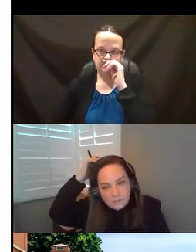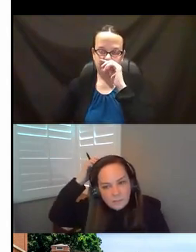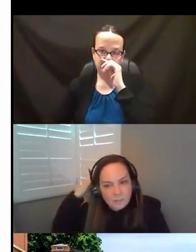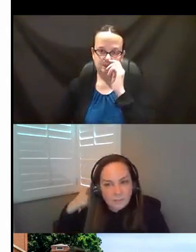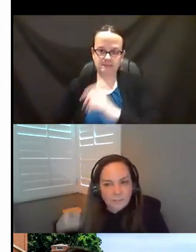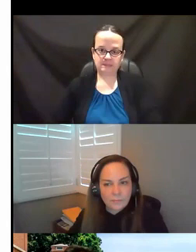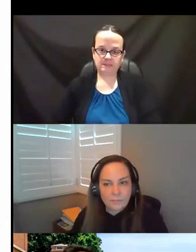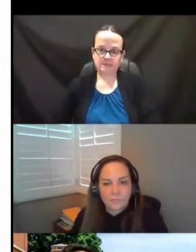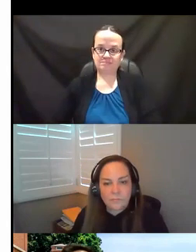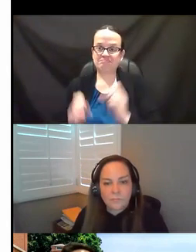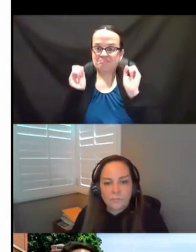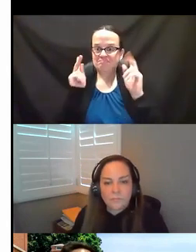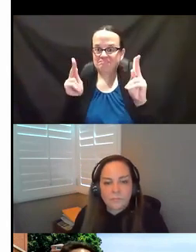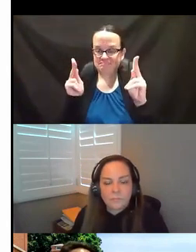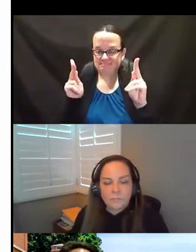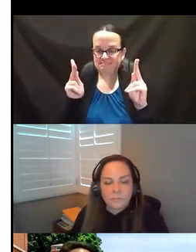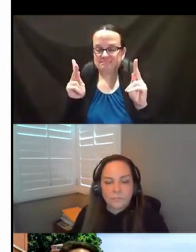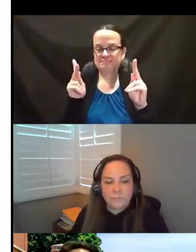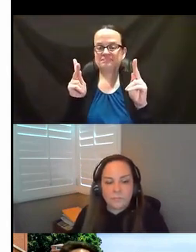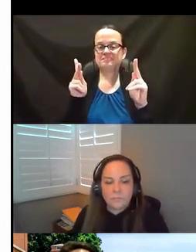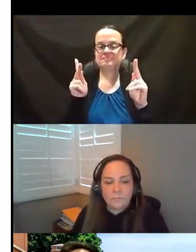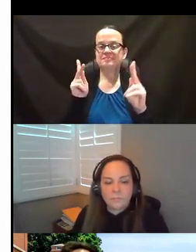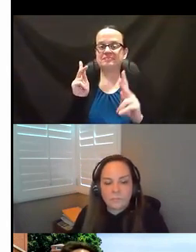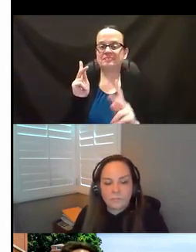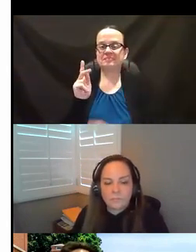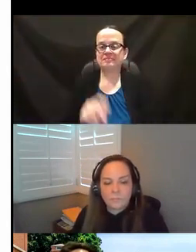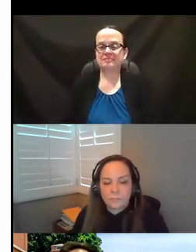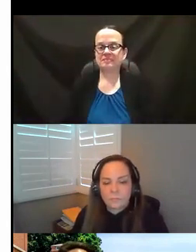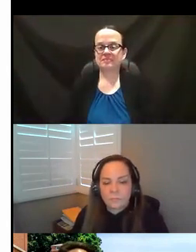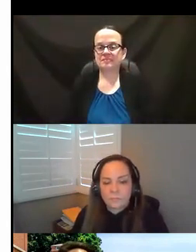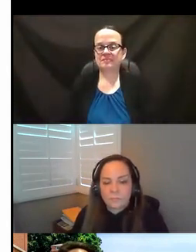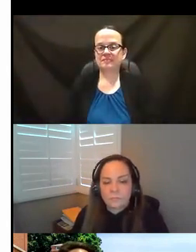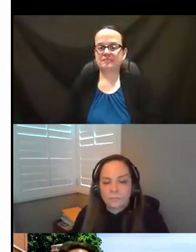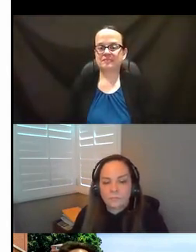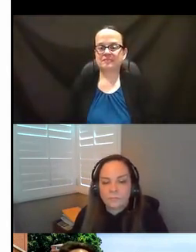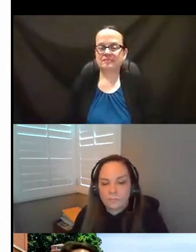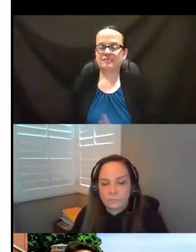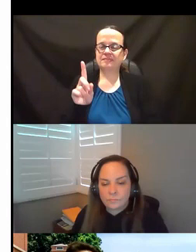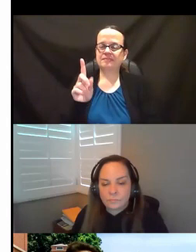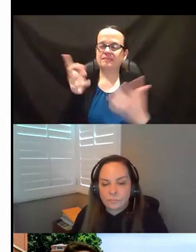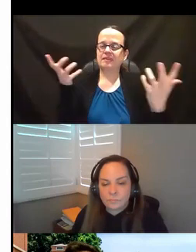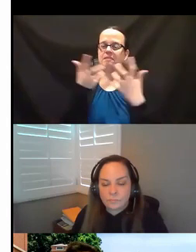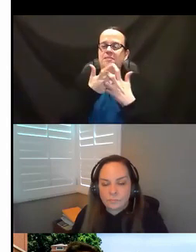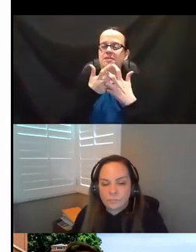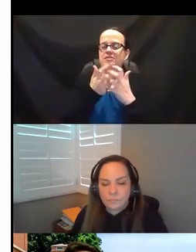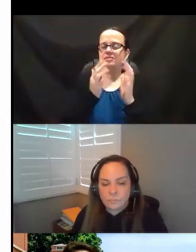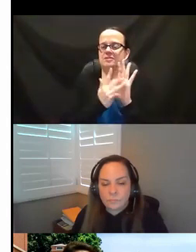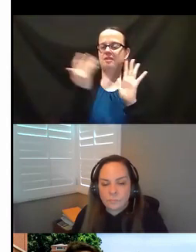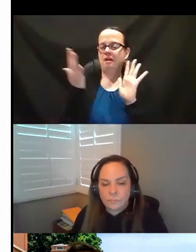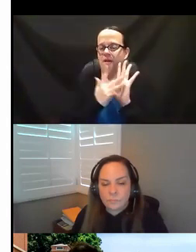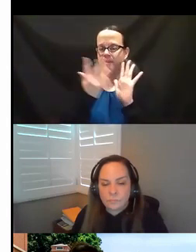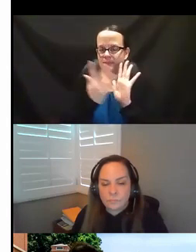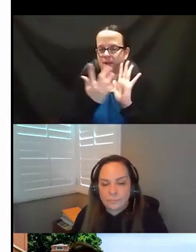Okay. Okay. And it looks like kind of a combination here of sometimes and often.